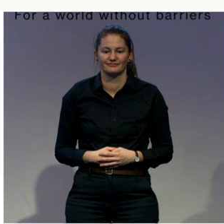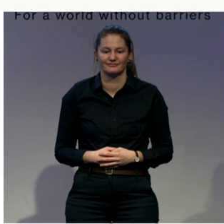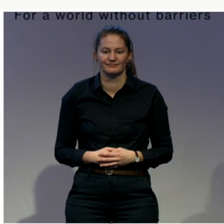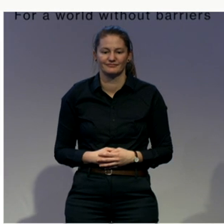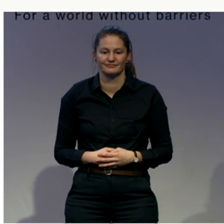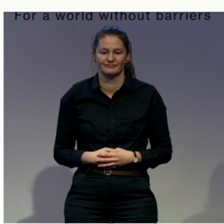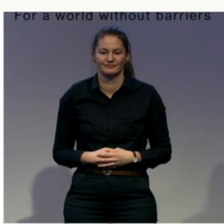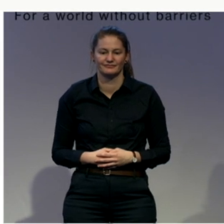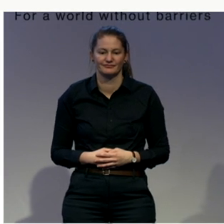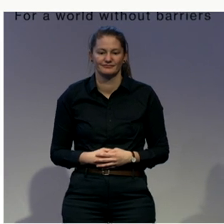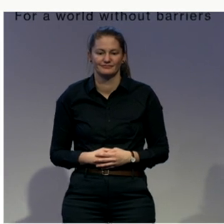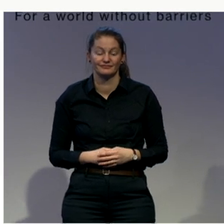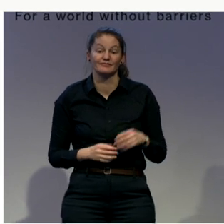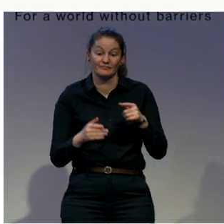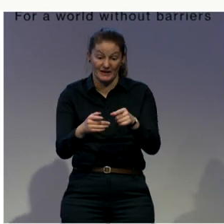case, no,